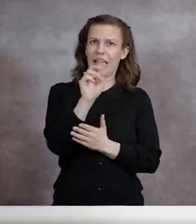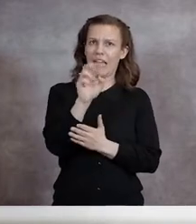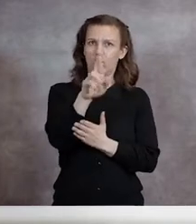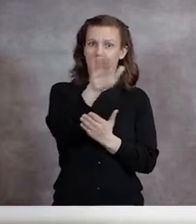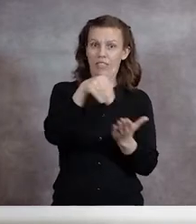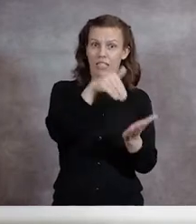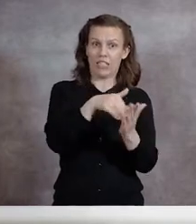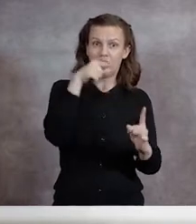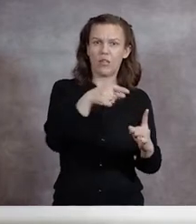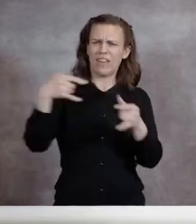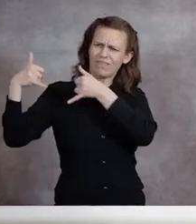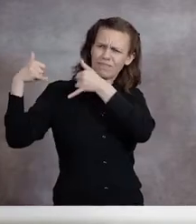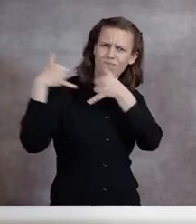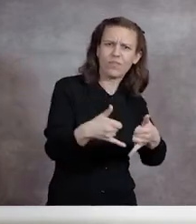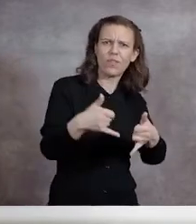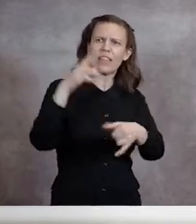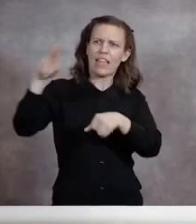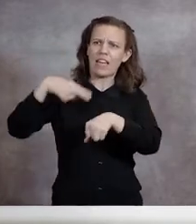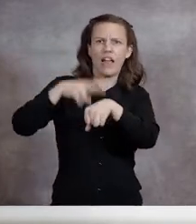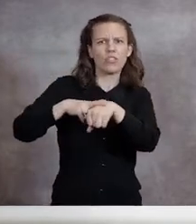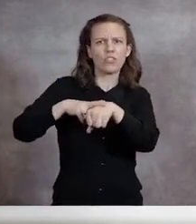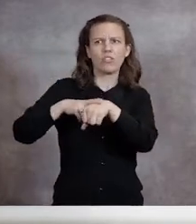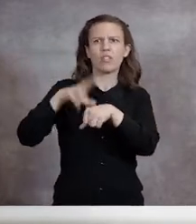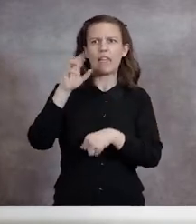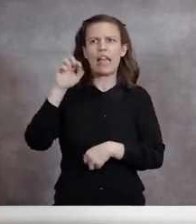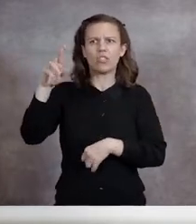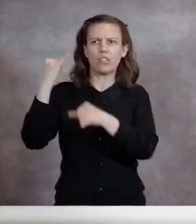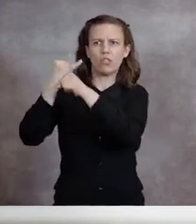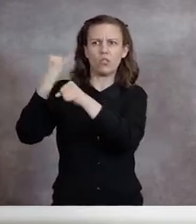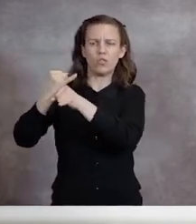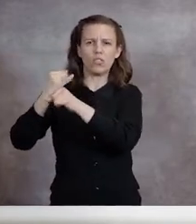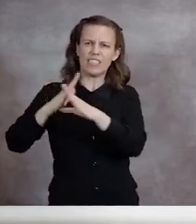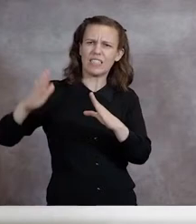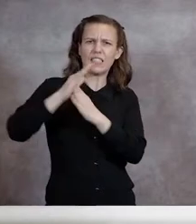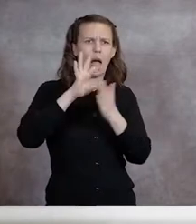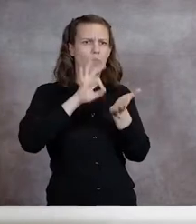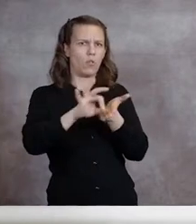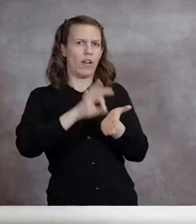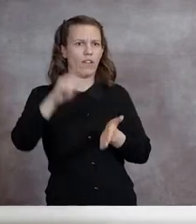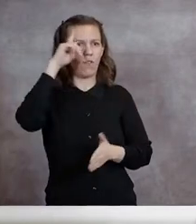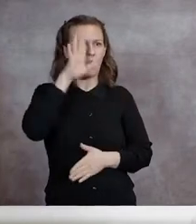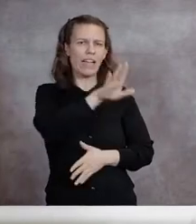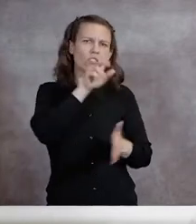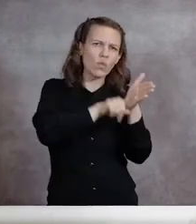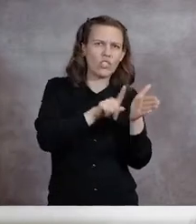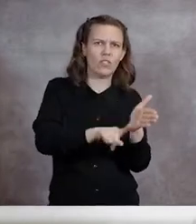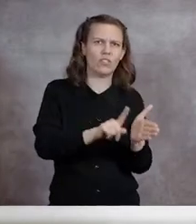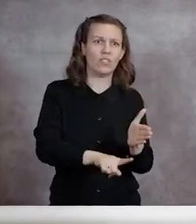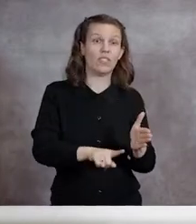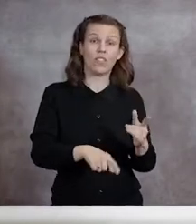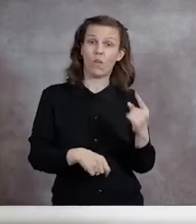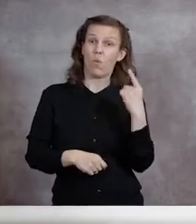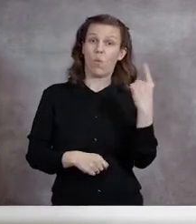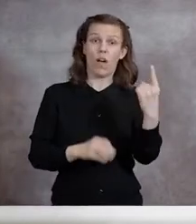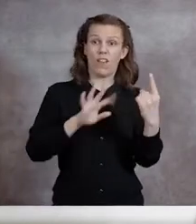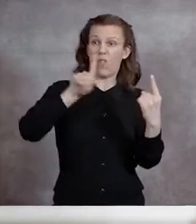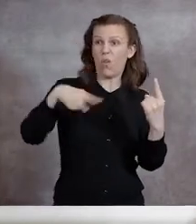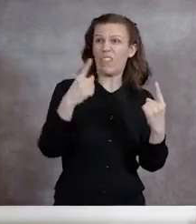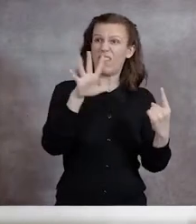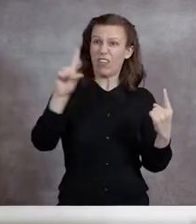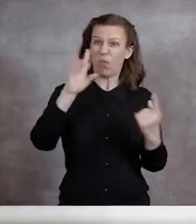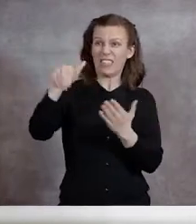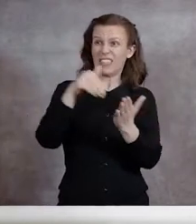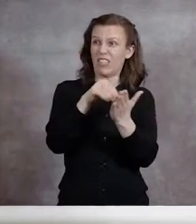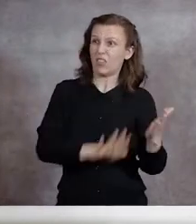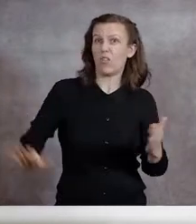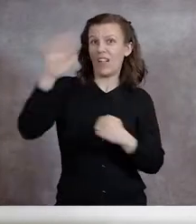was awarded the National Cancer Institute's highest designation and rating for its cancer treatment and research, one of only